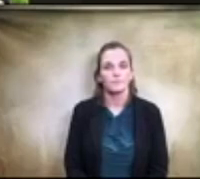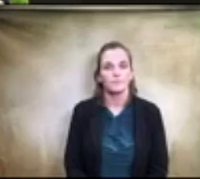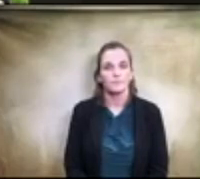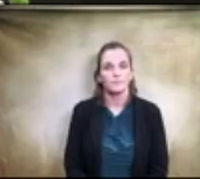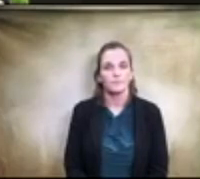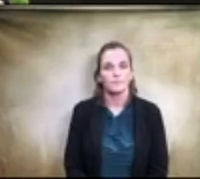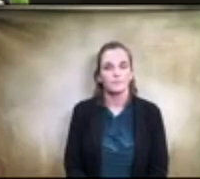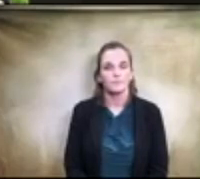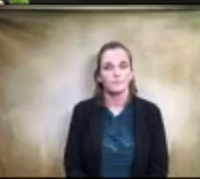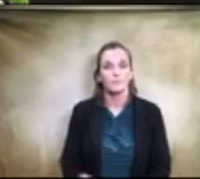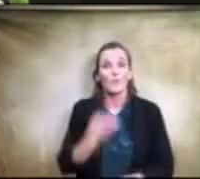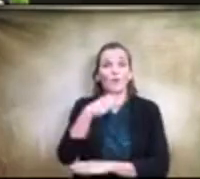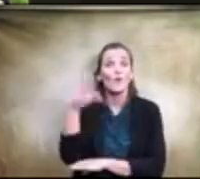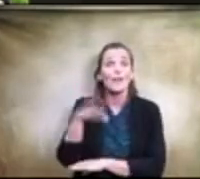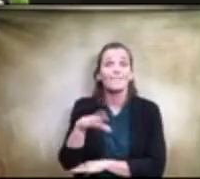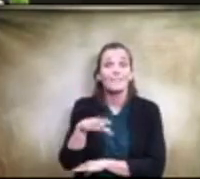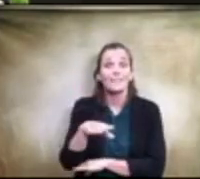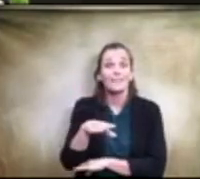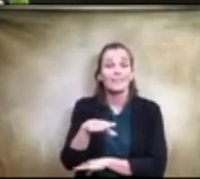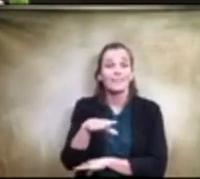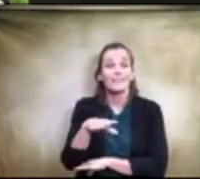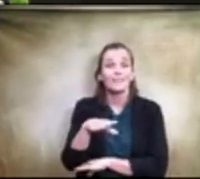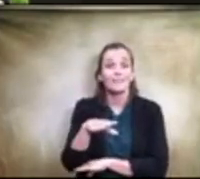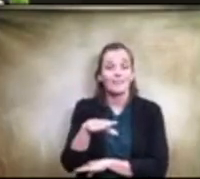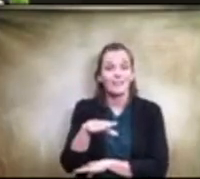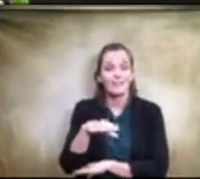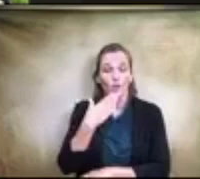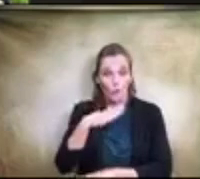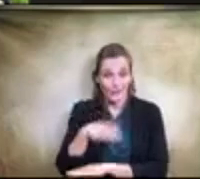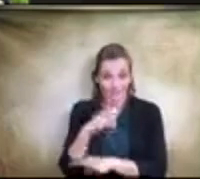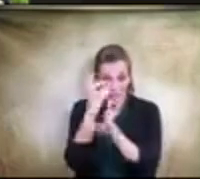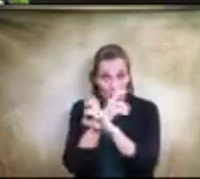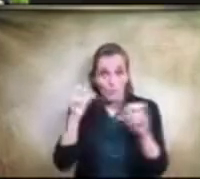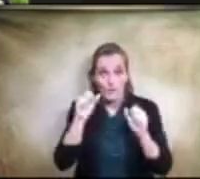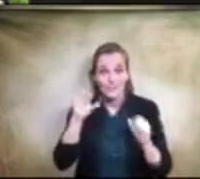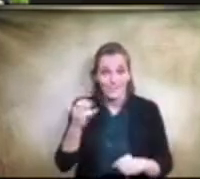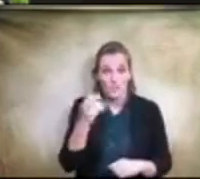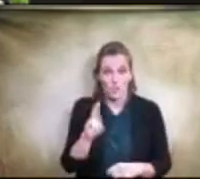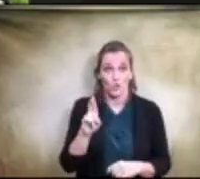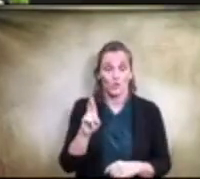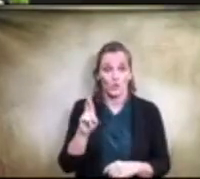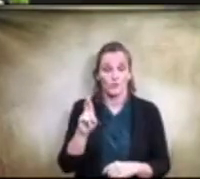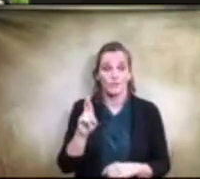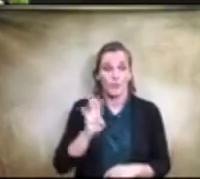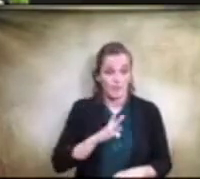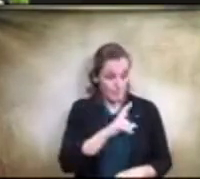Good evening, President. Good evening, President Fisher, Board of Trustees,